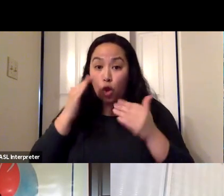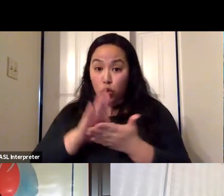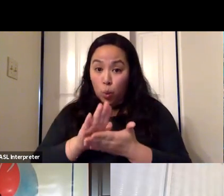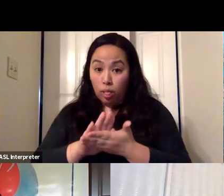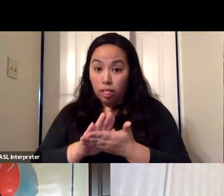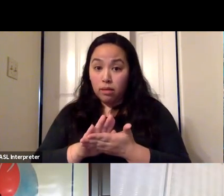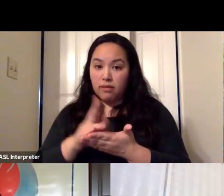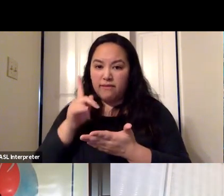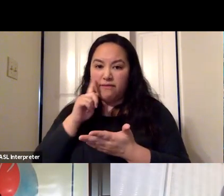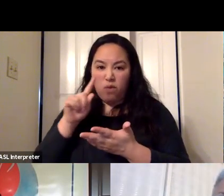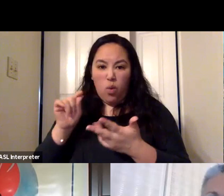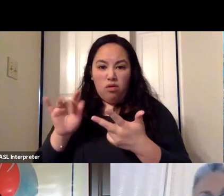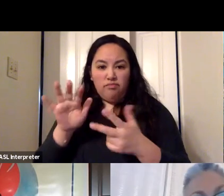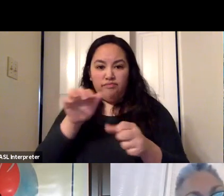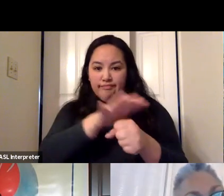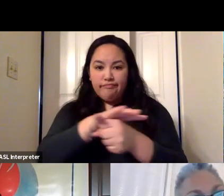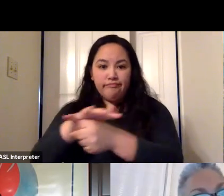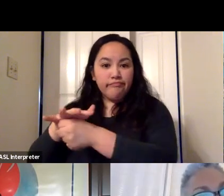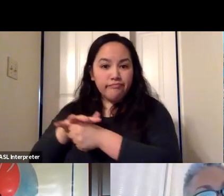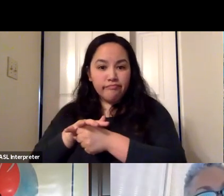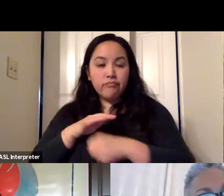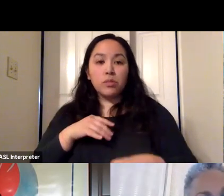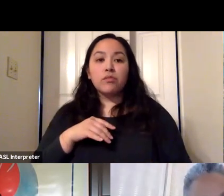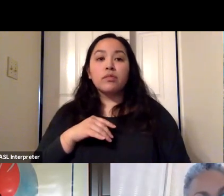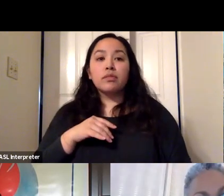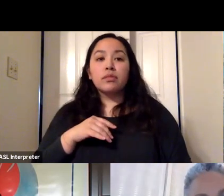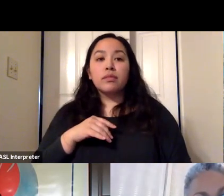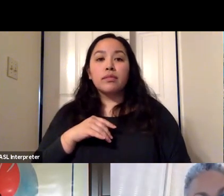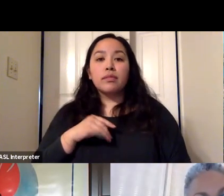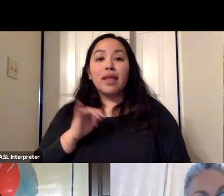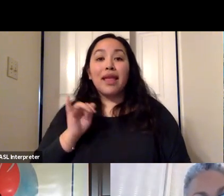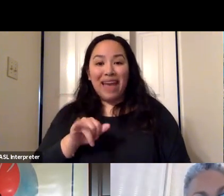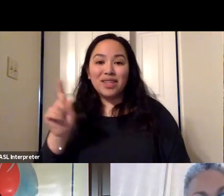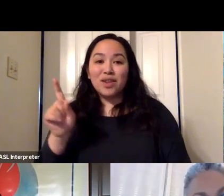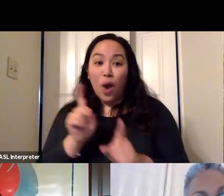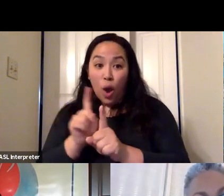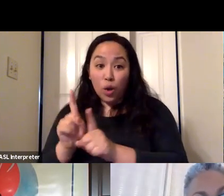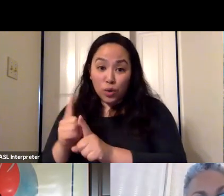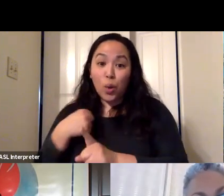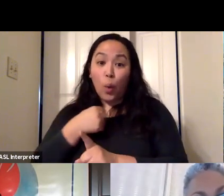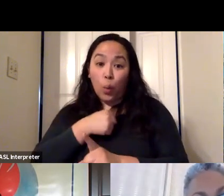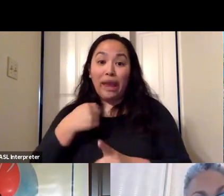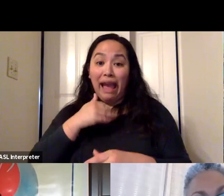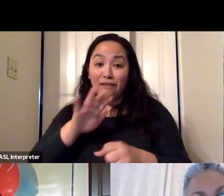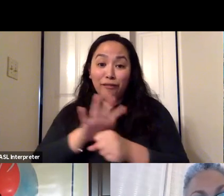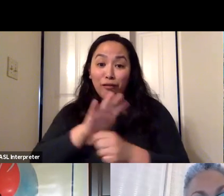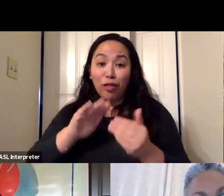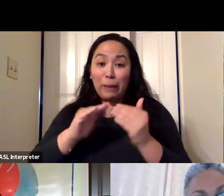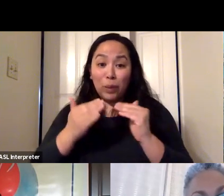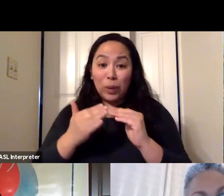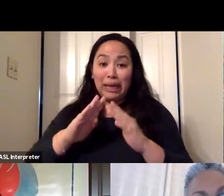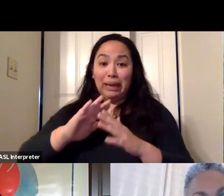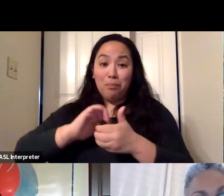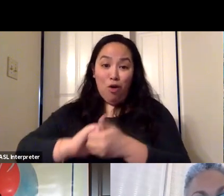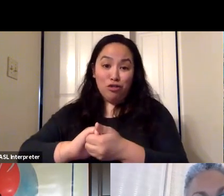Acres areas. And so that that's also something that's part of that whole community partnership continuum